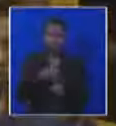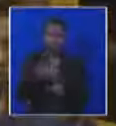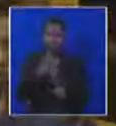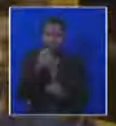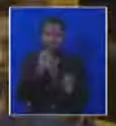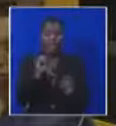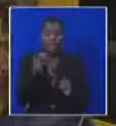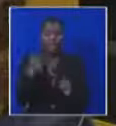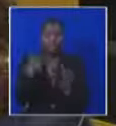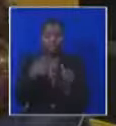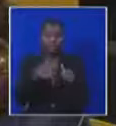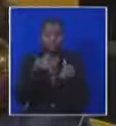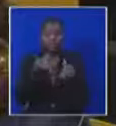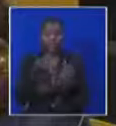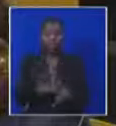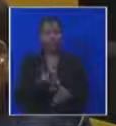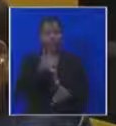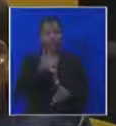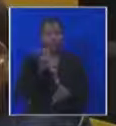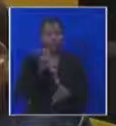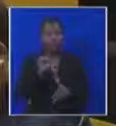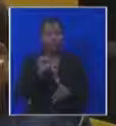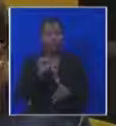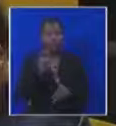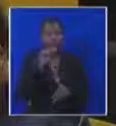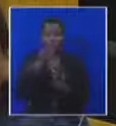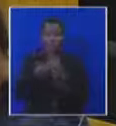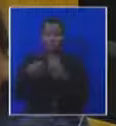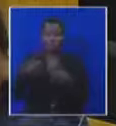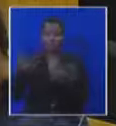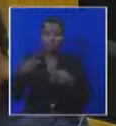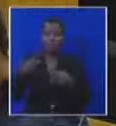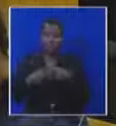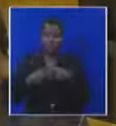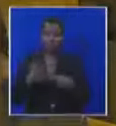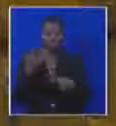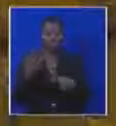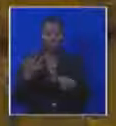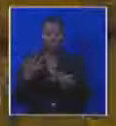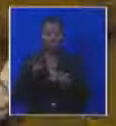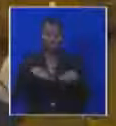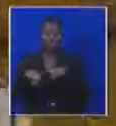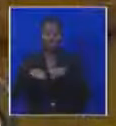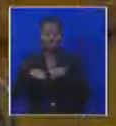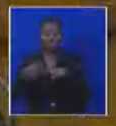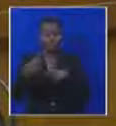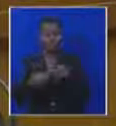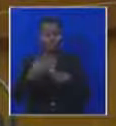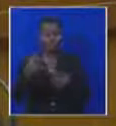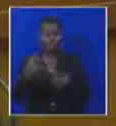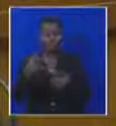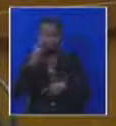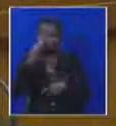withdrawn the three series, which sells three times the models of the X5 and replaced it with the X5. Get real,